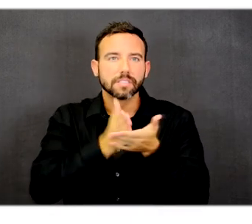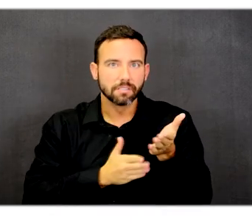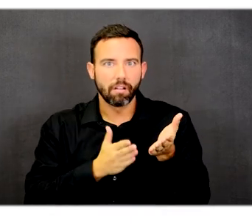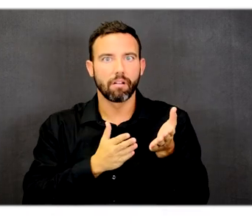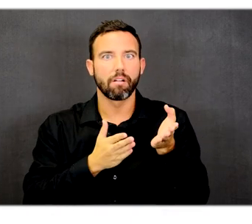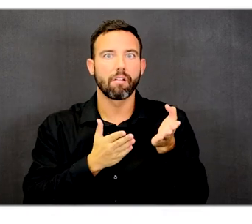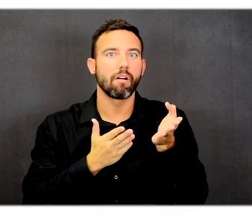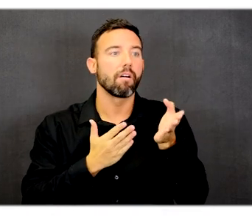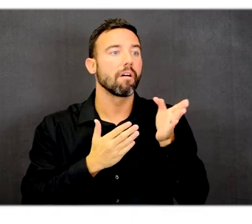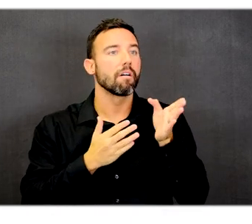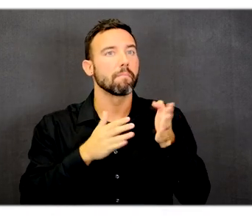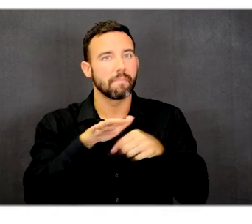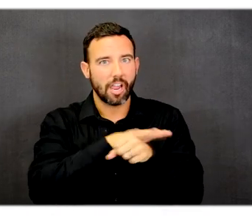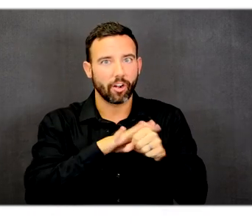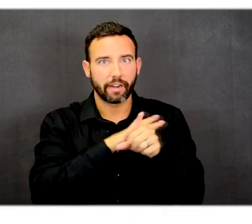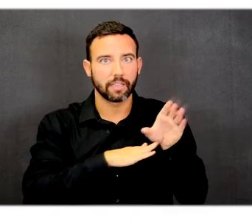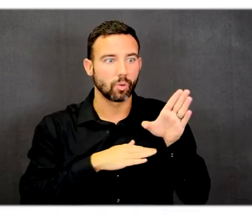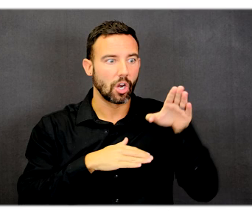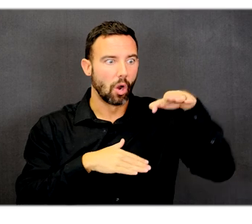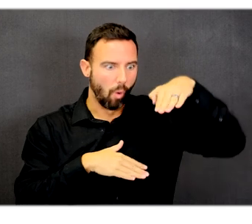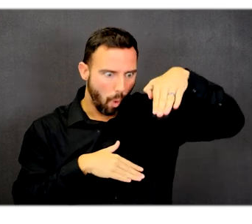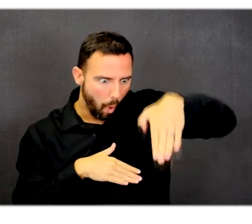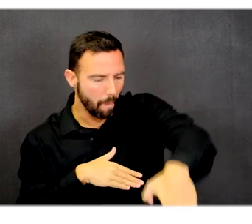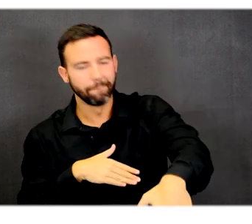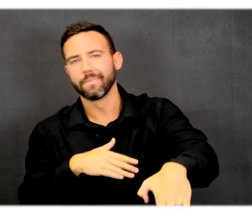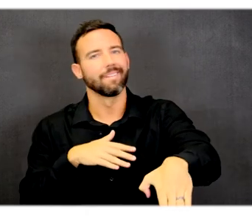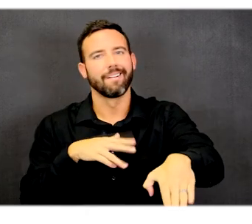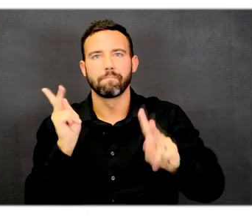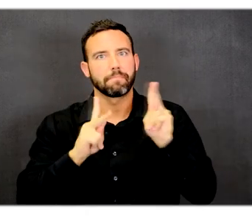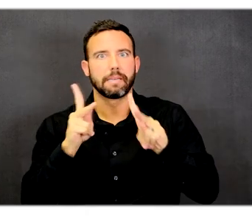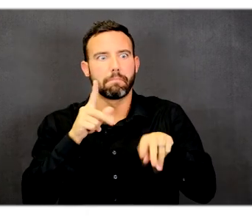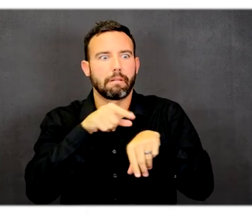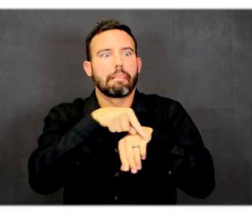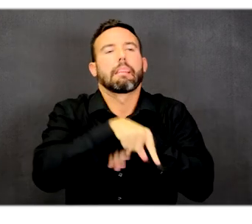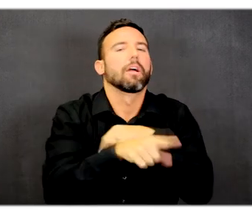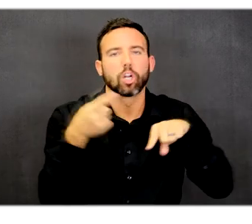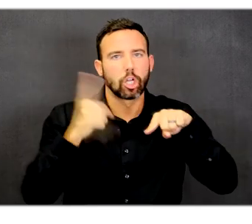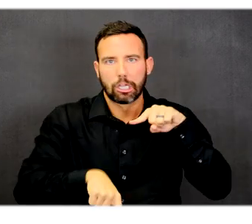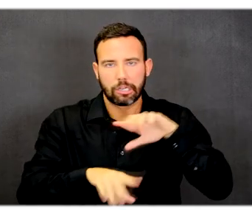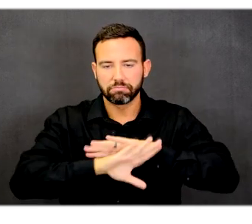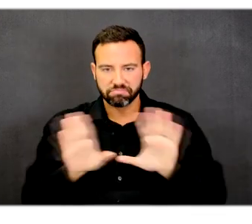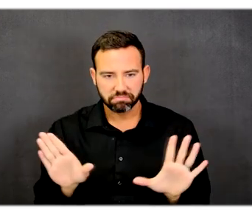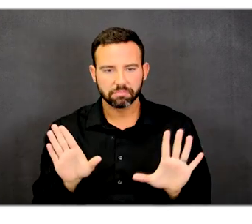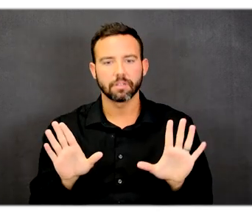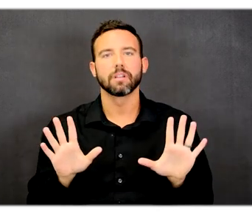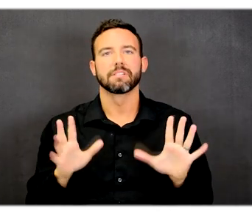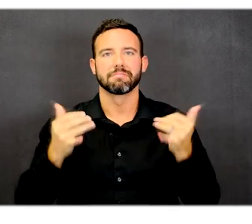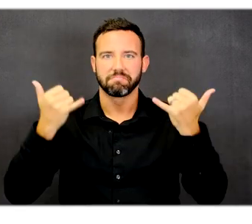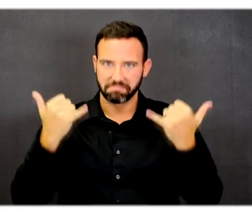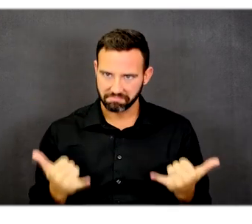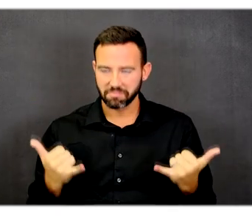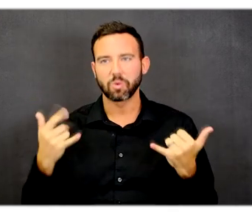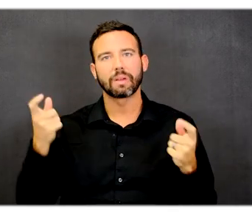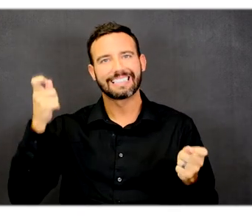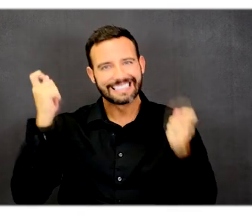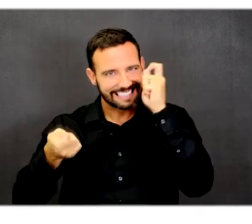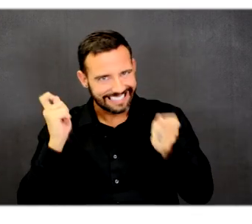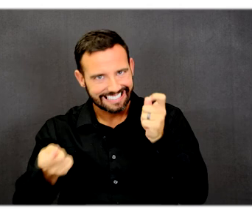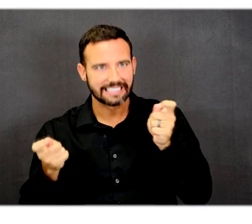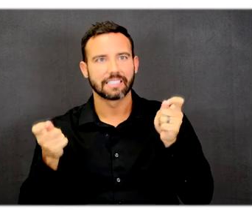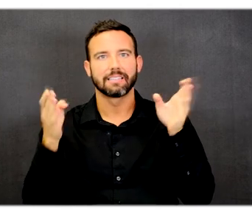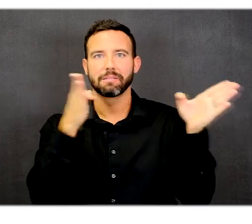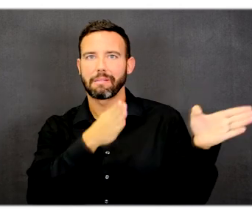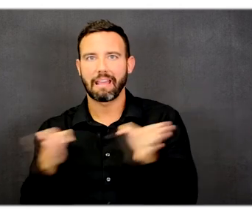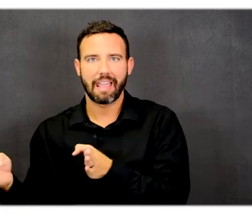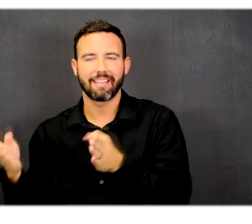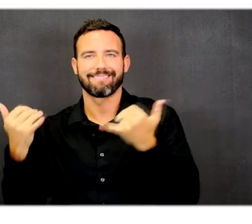steep and inaccessible to anyone. There was a solid circulation plan that makes up over half of